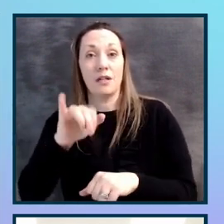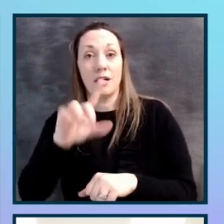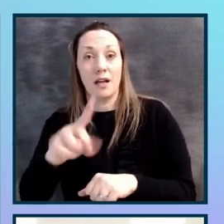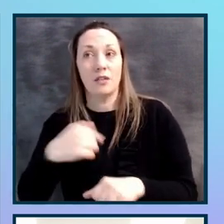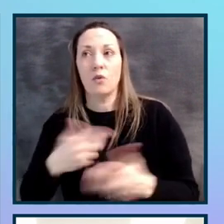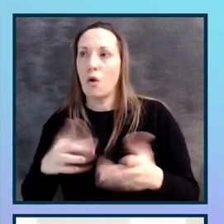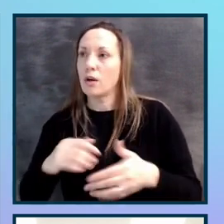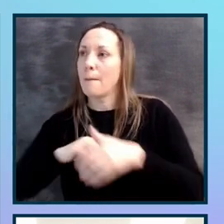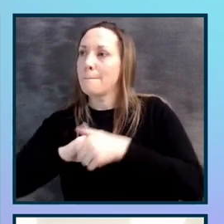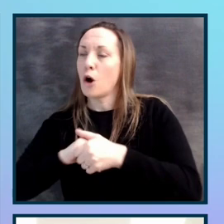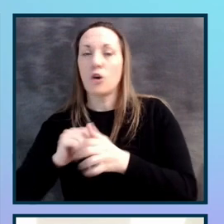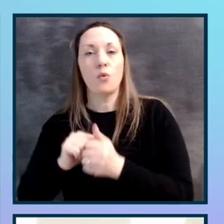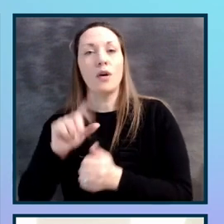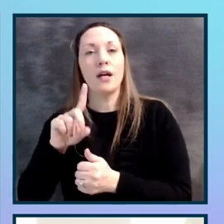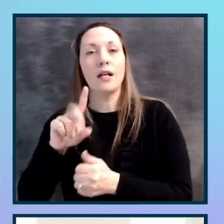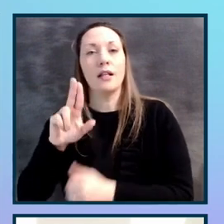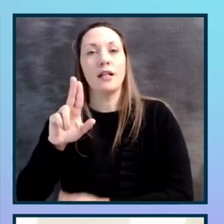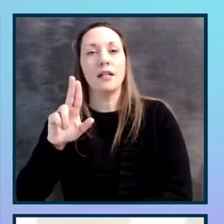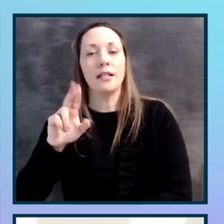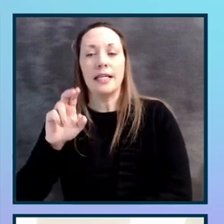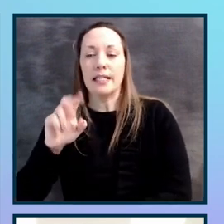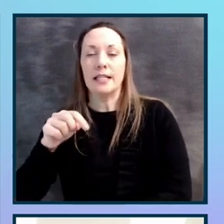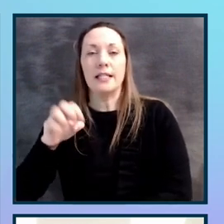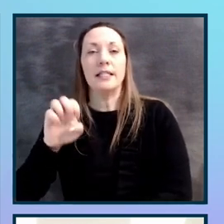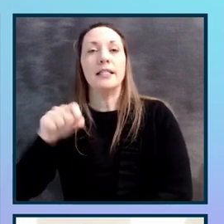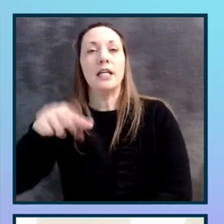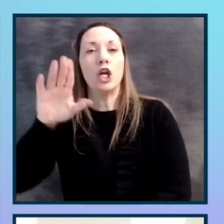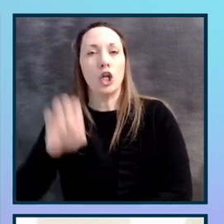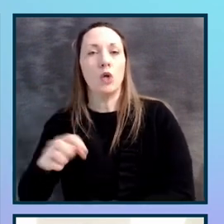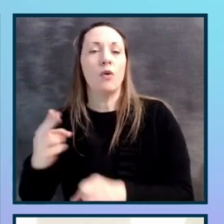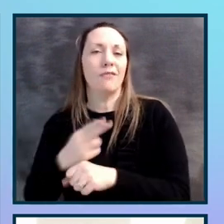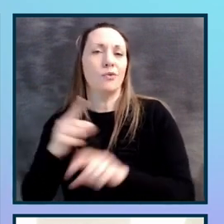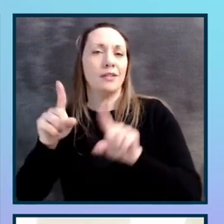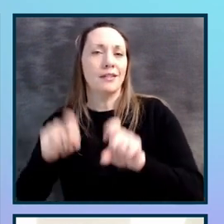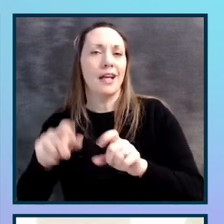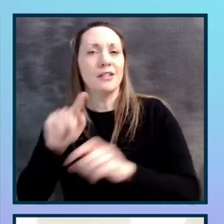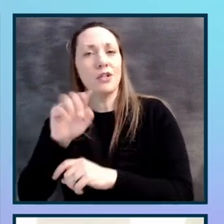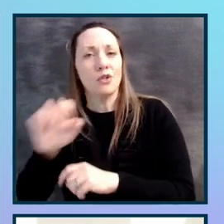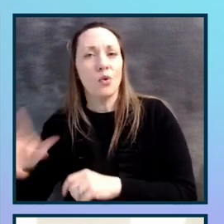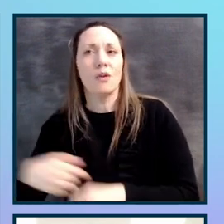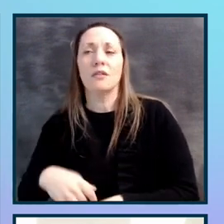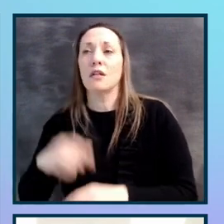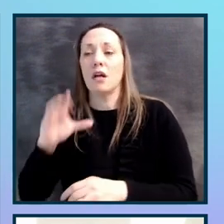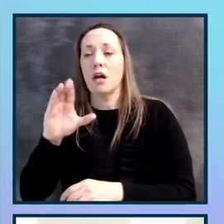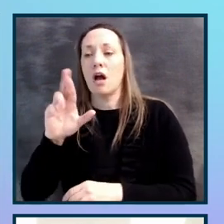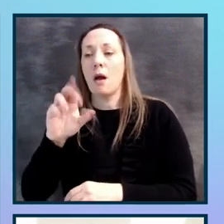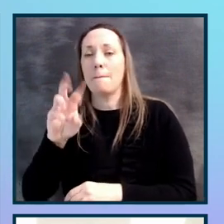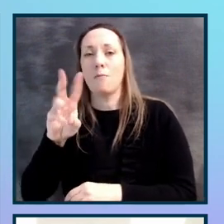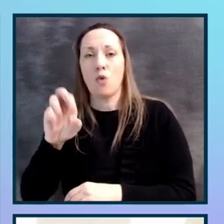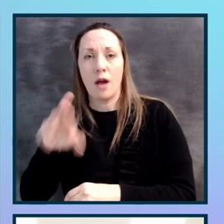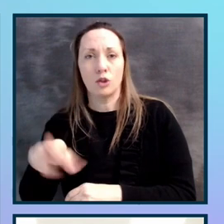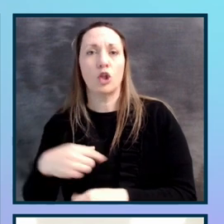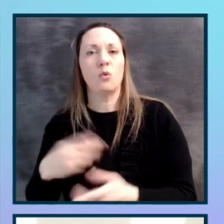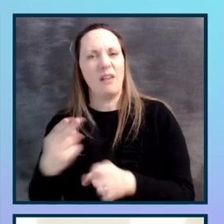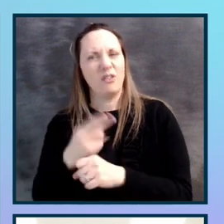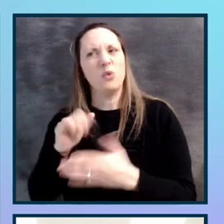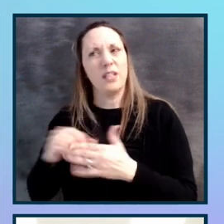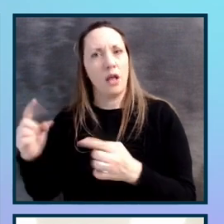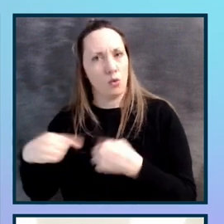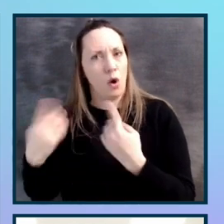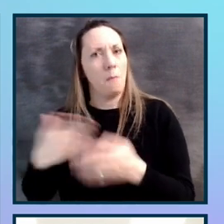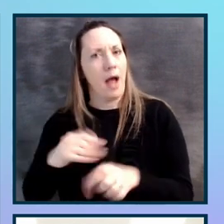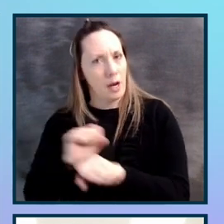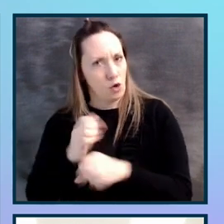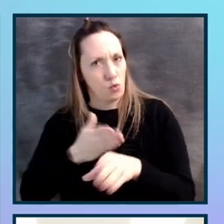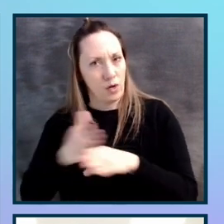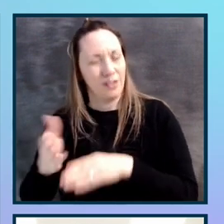DQ. I'd used the testing tools, the built-in browser testing tools throughout my career as a QE. So I knew that